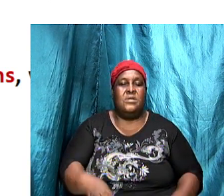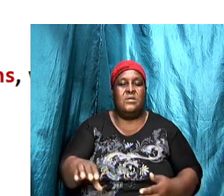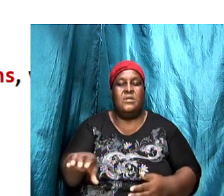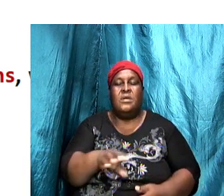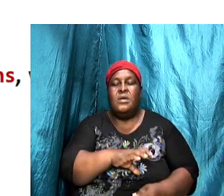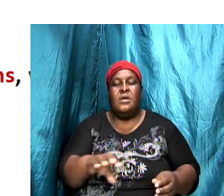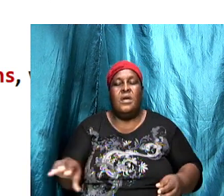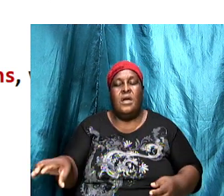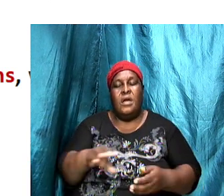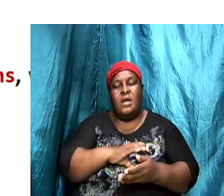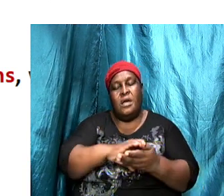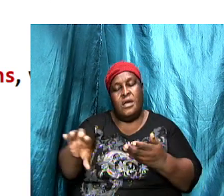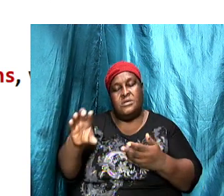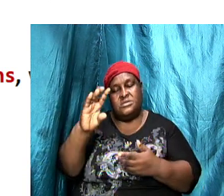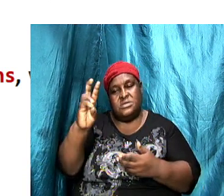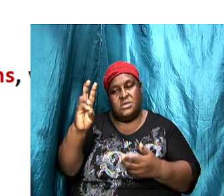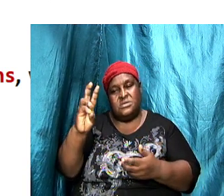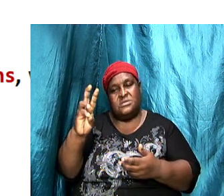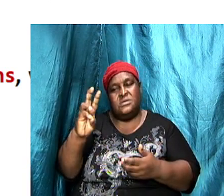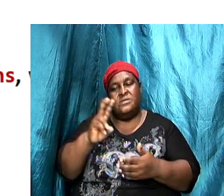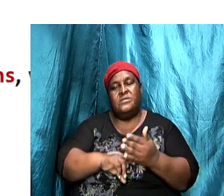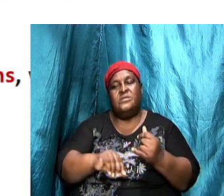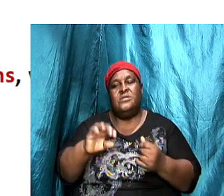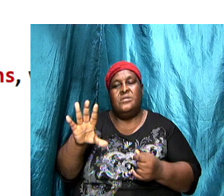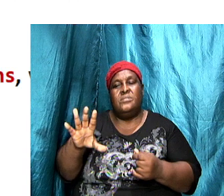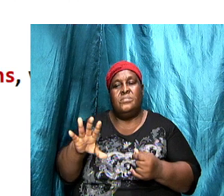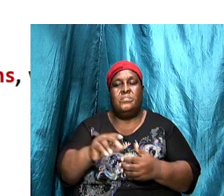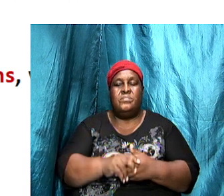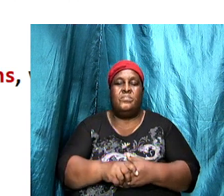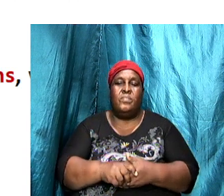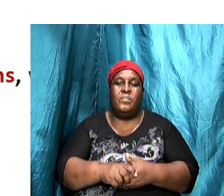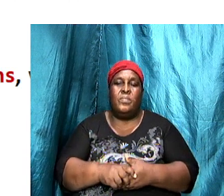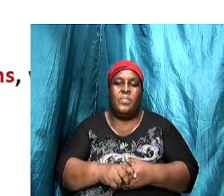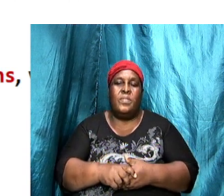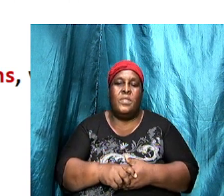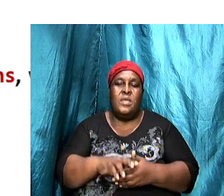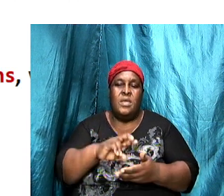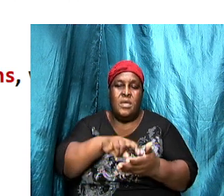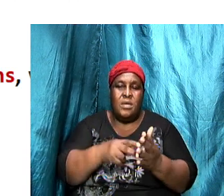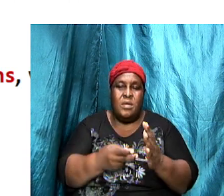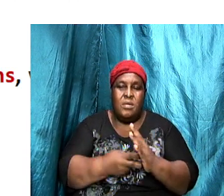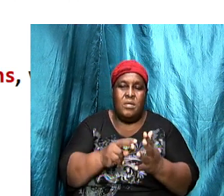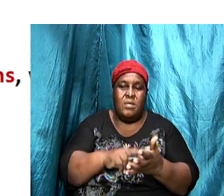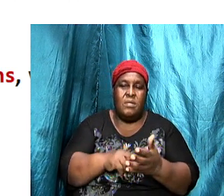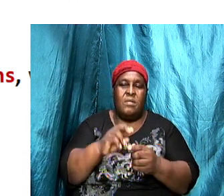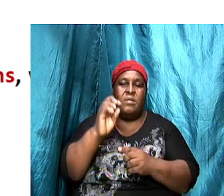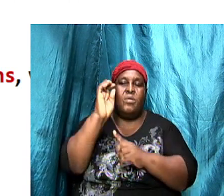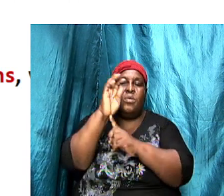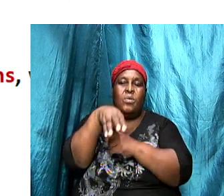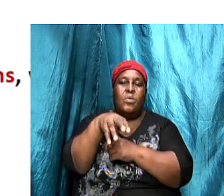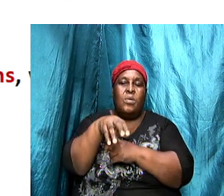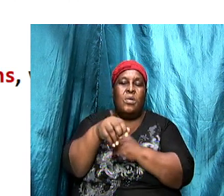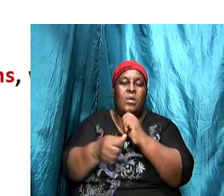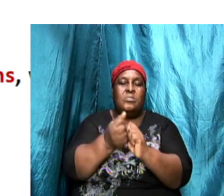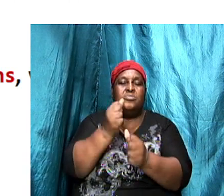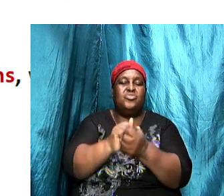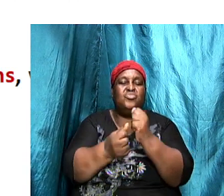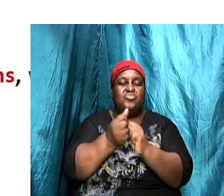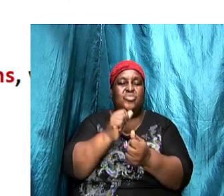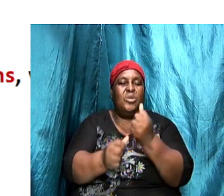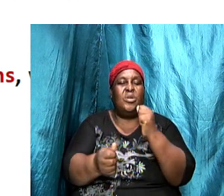verse 5 yes and the root word for the meaning of that name it means conqueror or destroyer